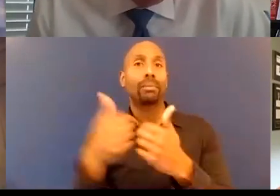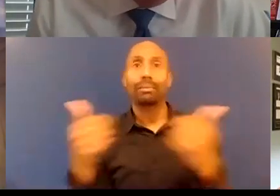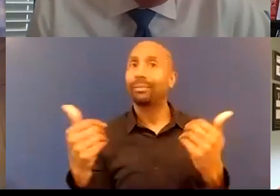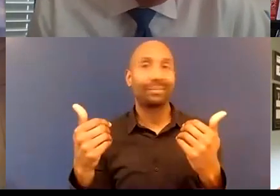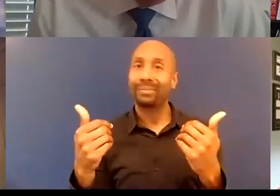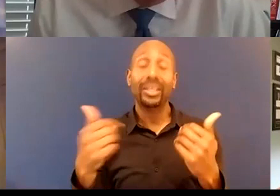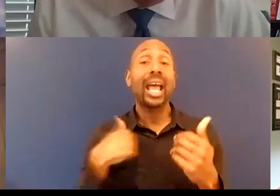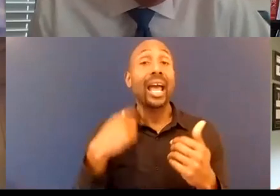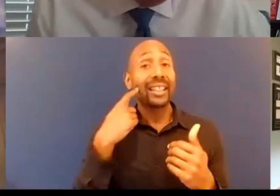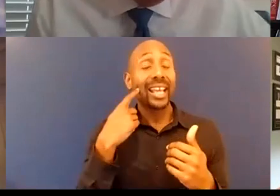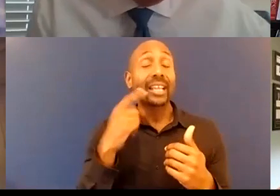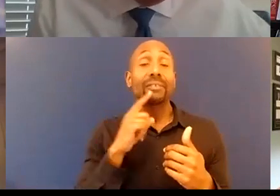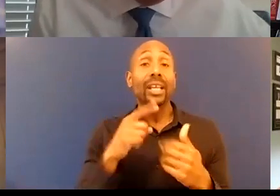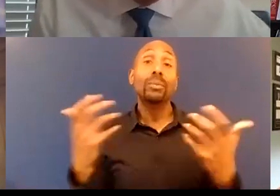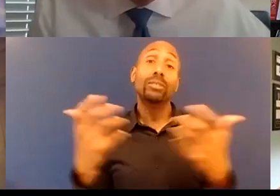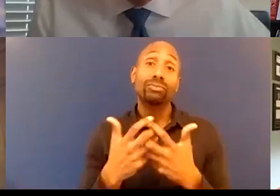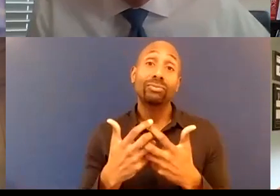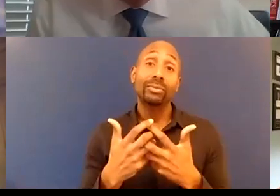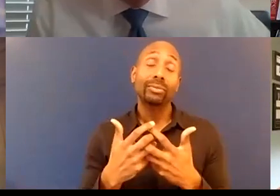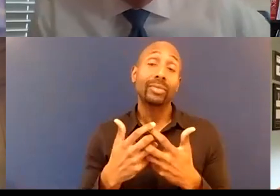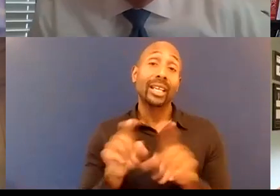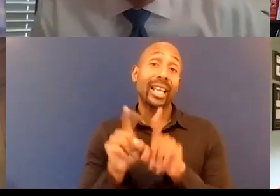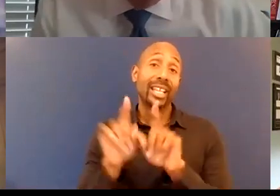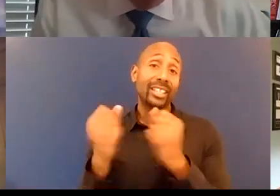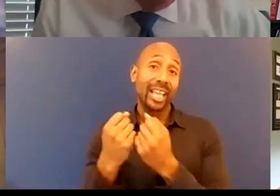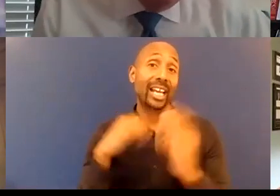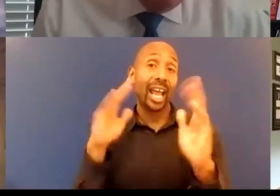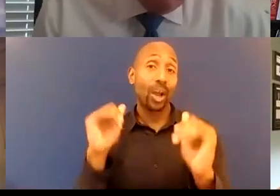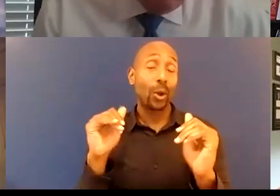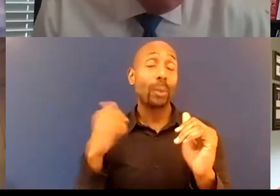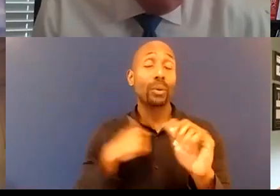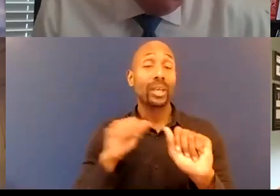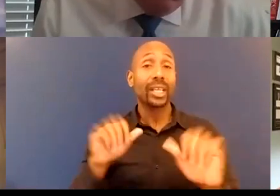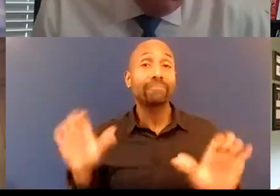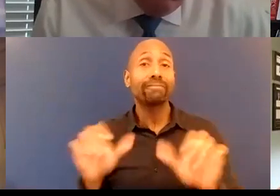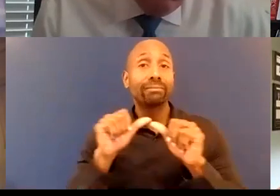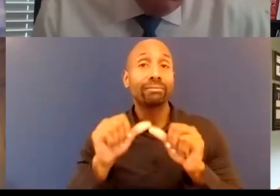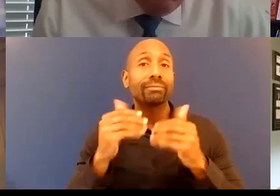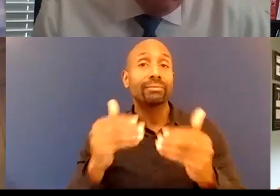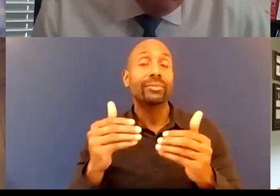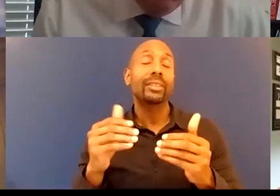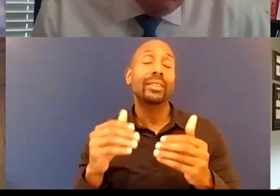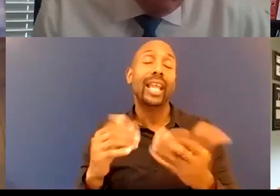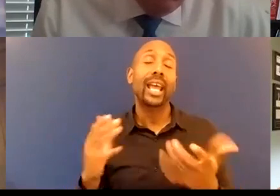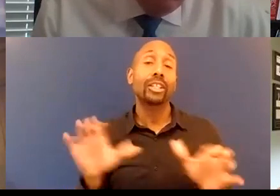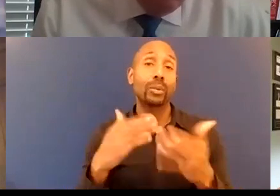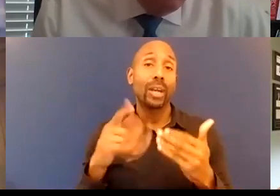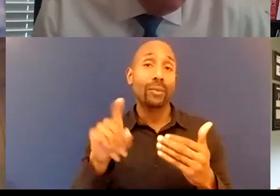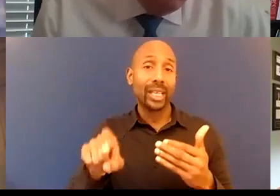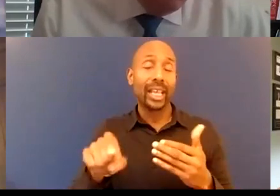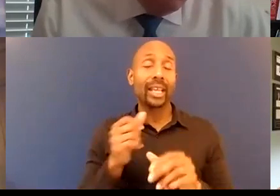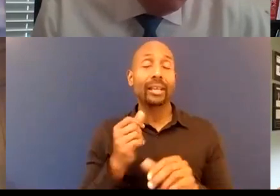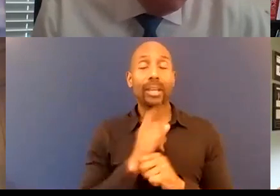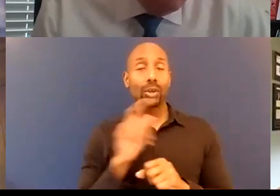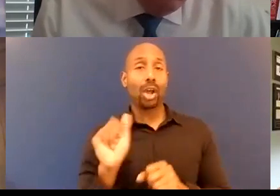we can continue to do what we need to do to ensure that we all get along and law enforcement i still believe is one of the most noble professions on the face